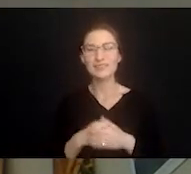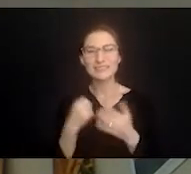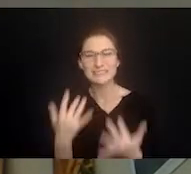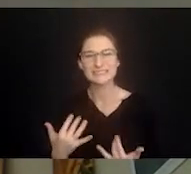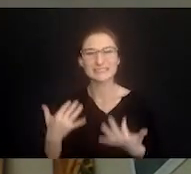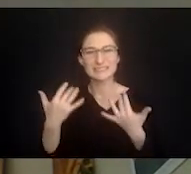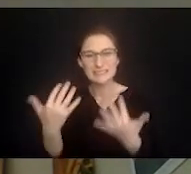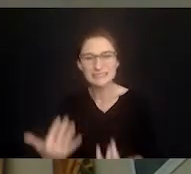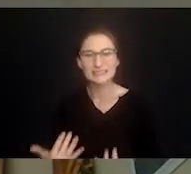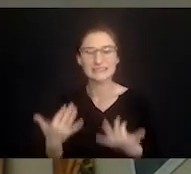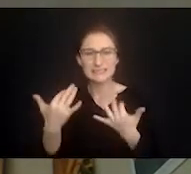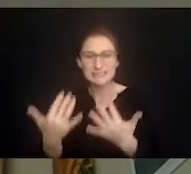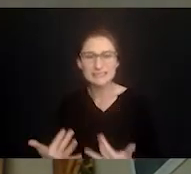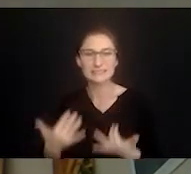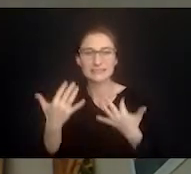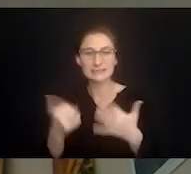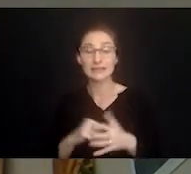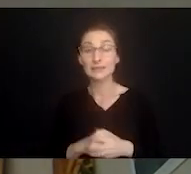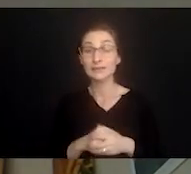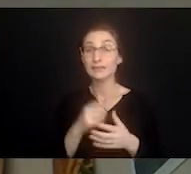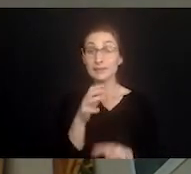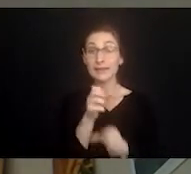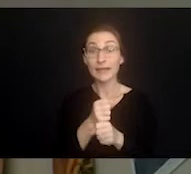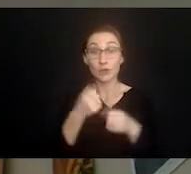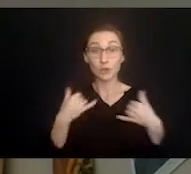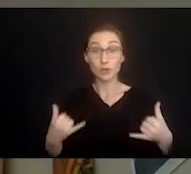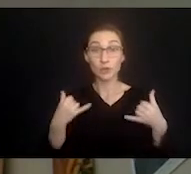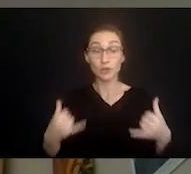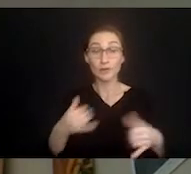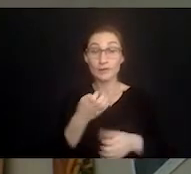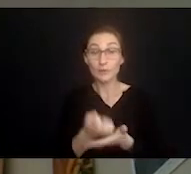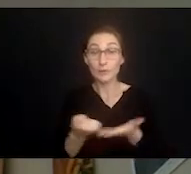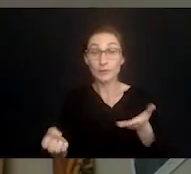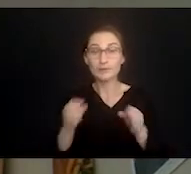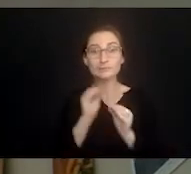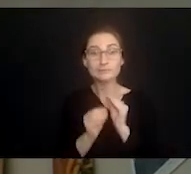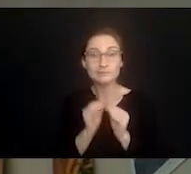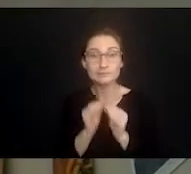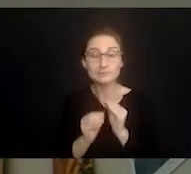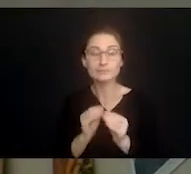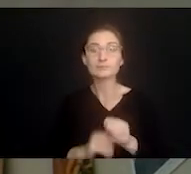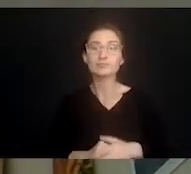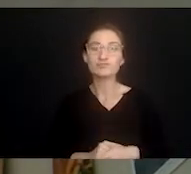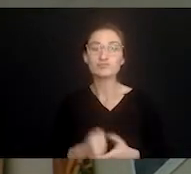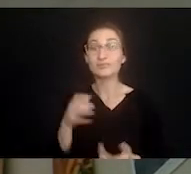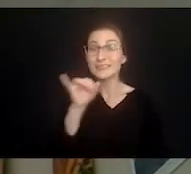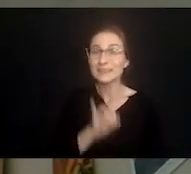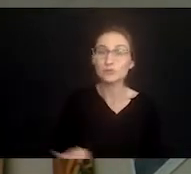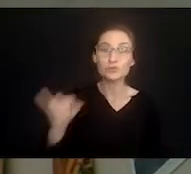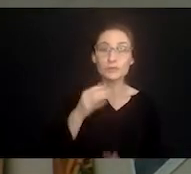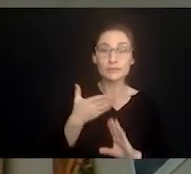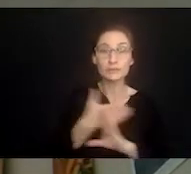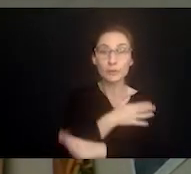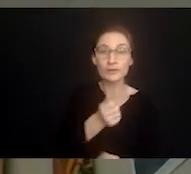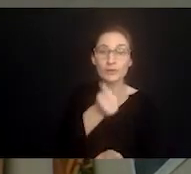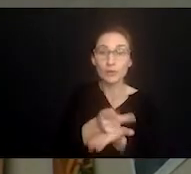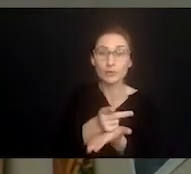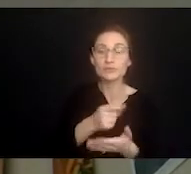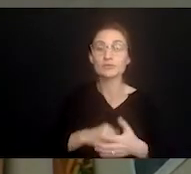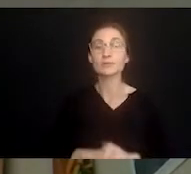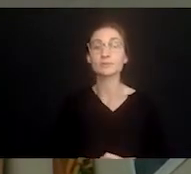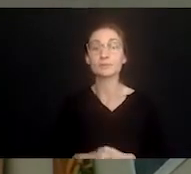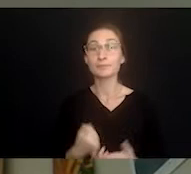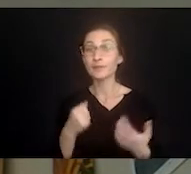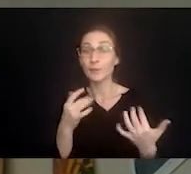year wait it takes sometimes for that, getting current equipment you have repaired and used well, insurance pre